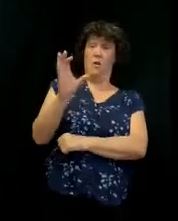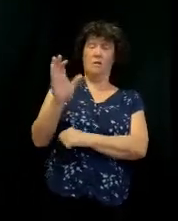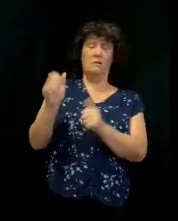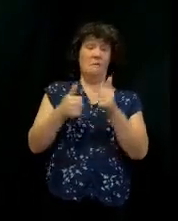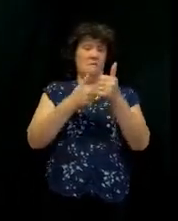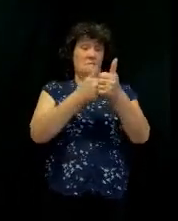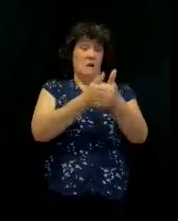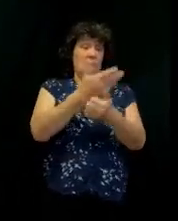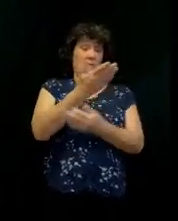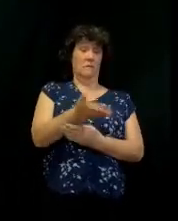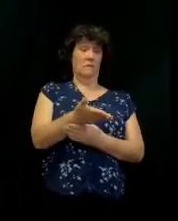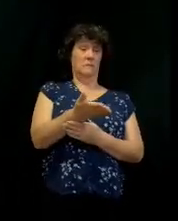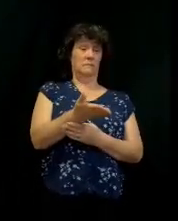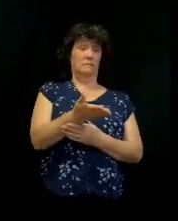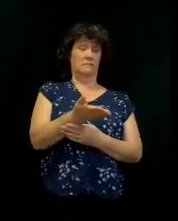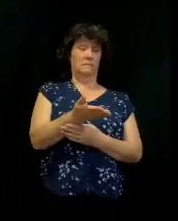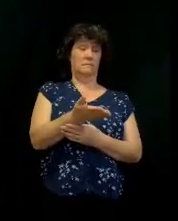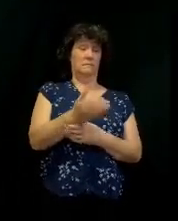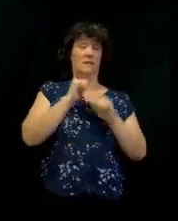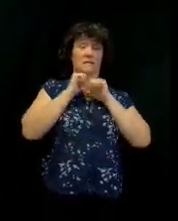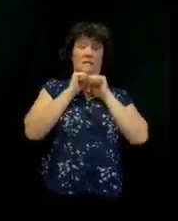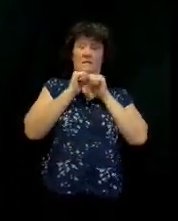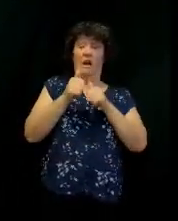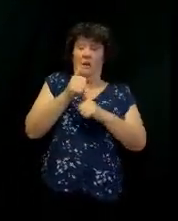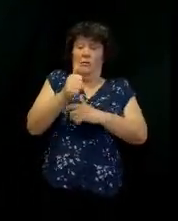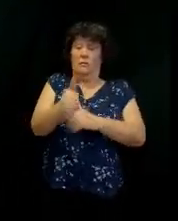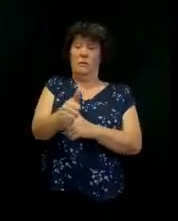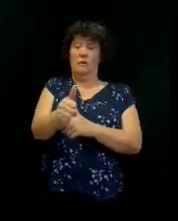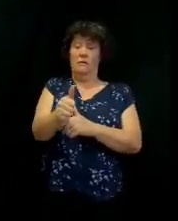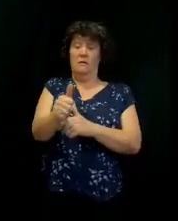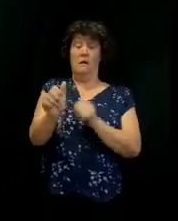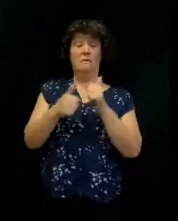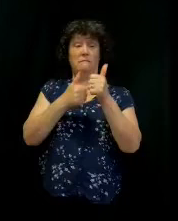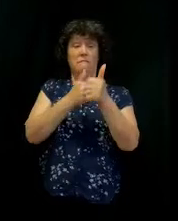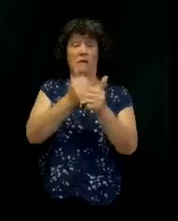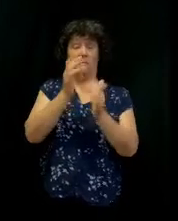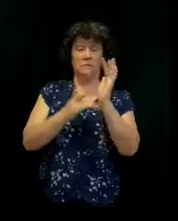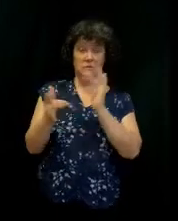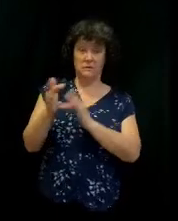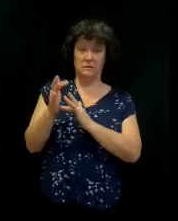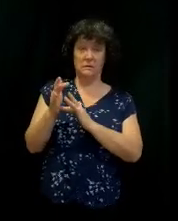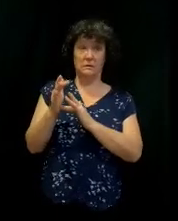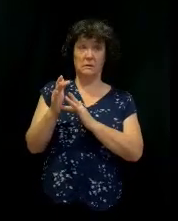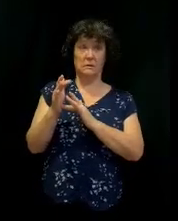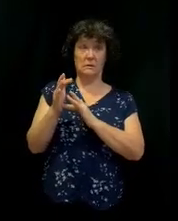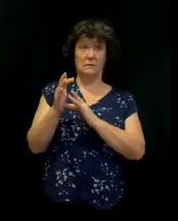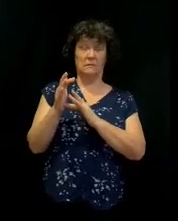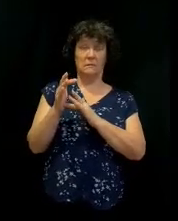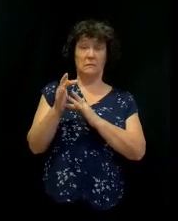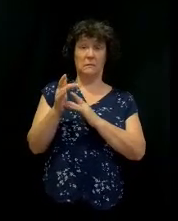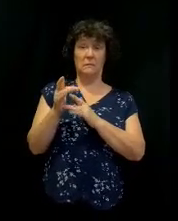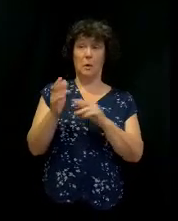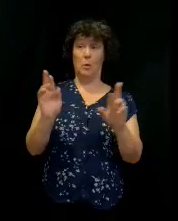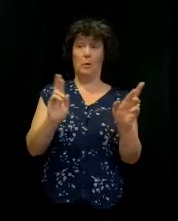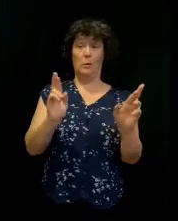take up your cross, and follow me. Are we willing to do that?